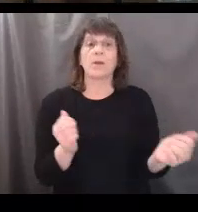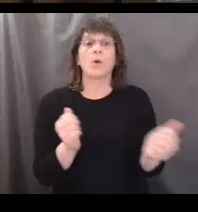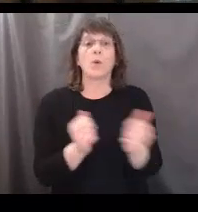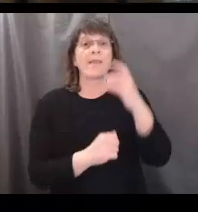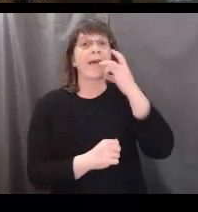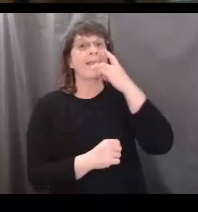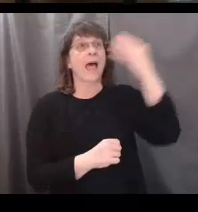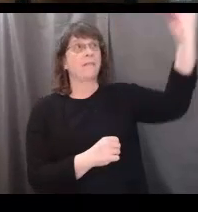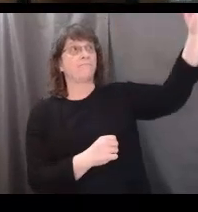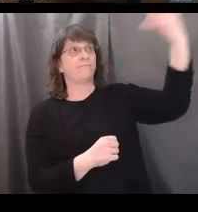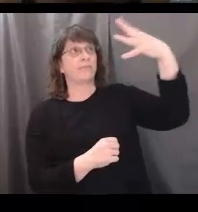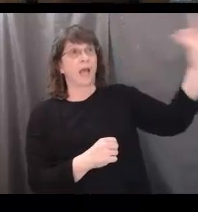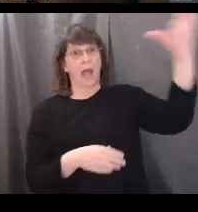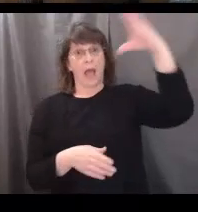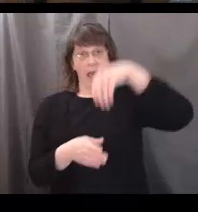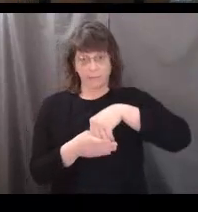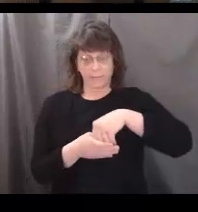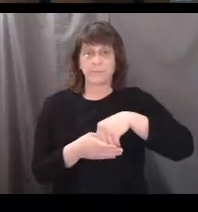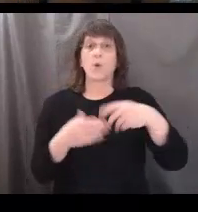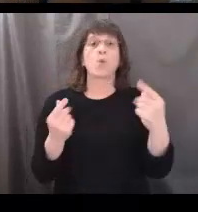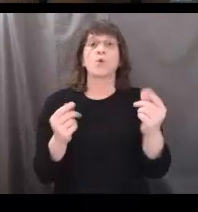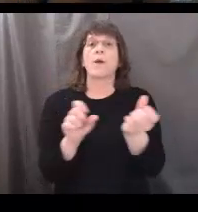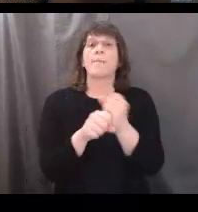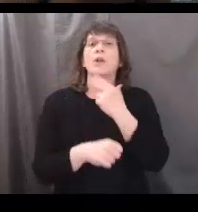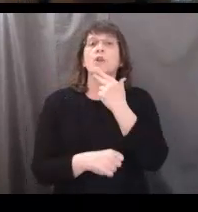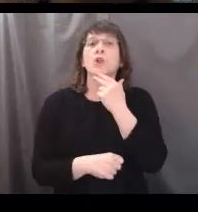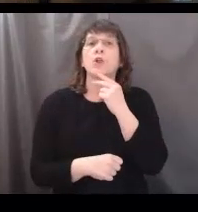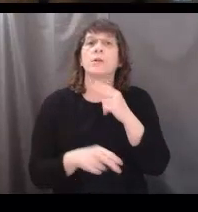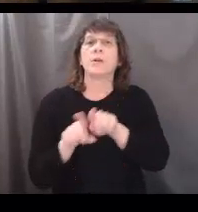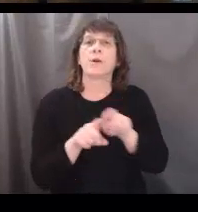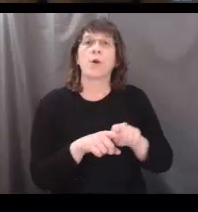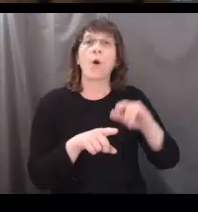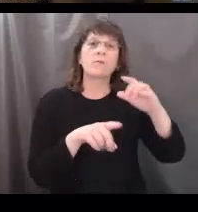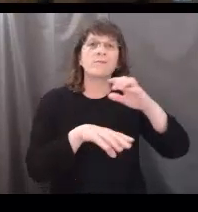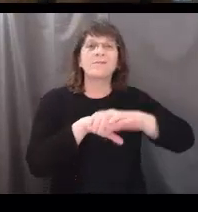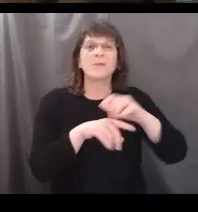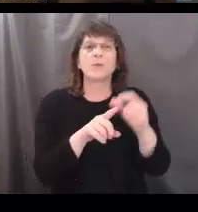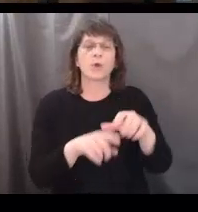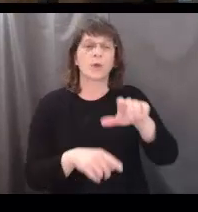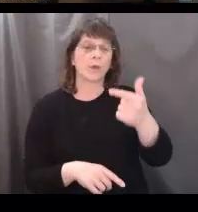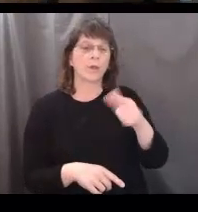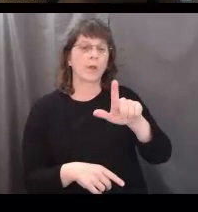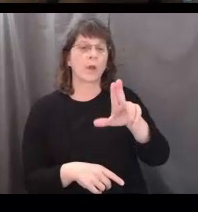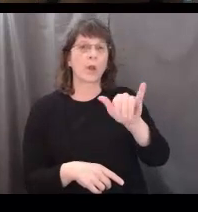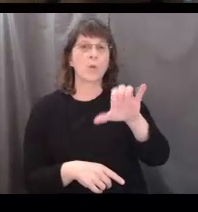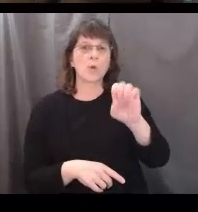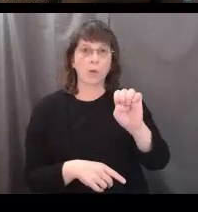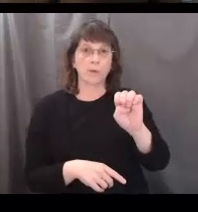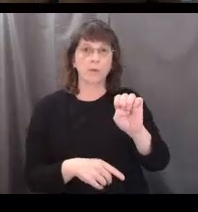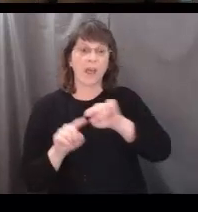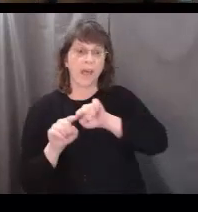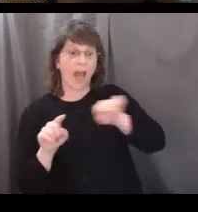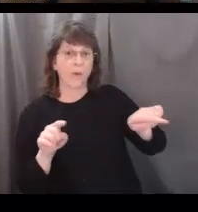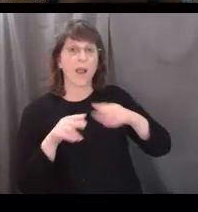light energy from the sun to produce sugar or glucose. Going the other direction in this equation